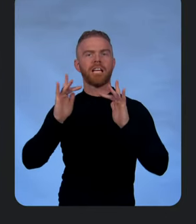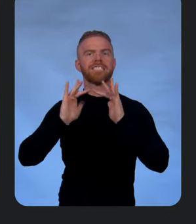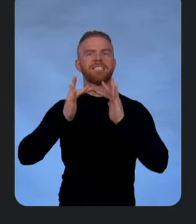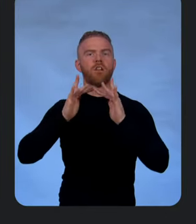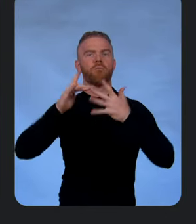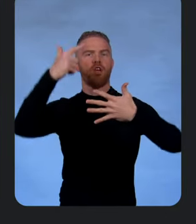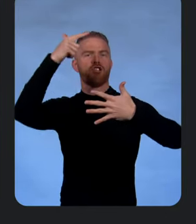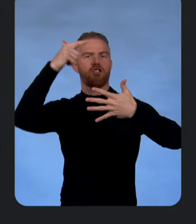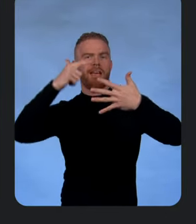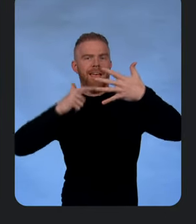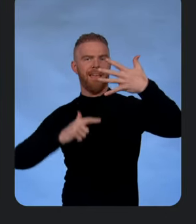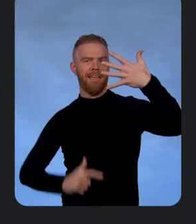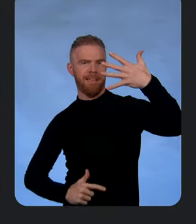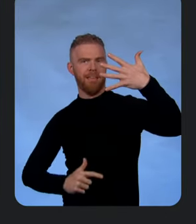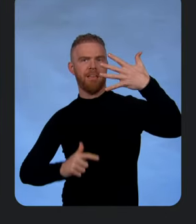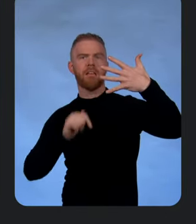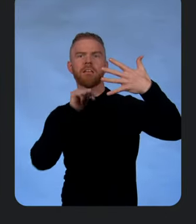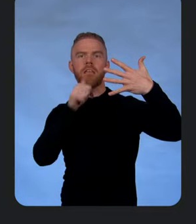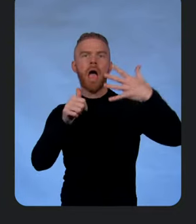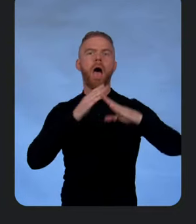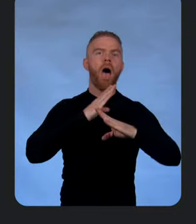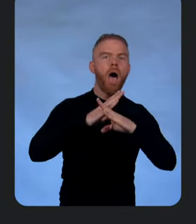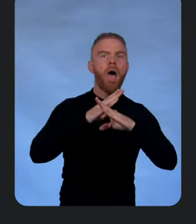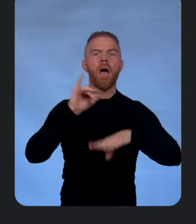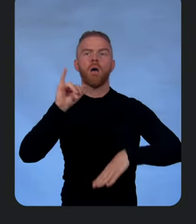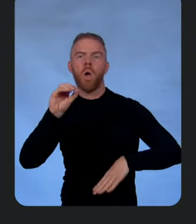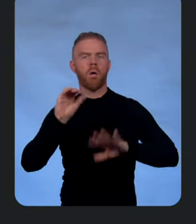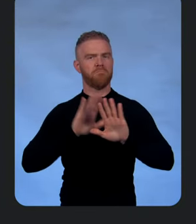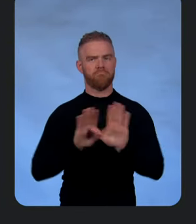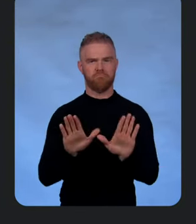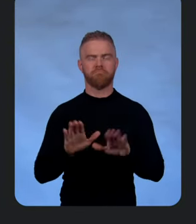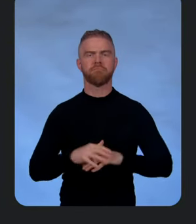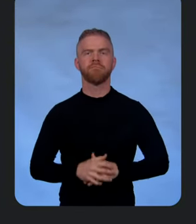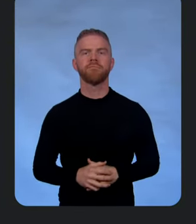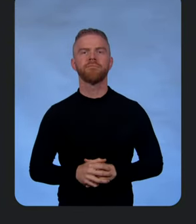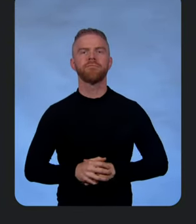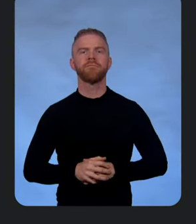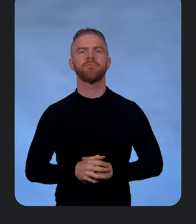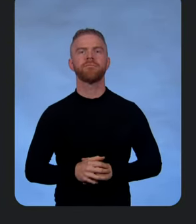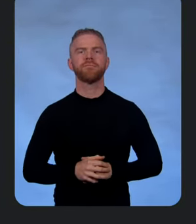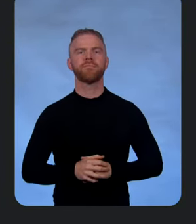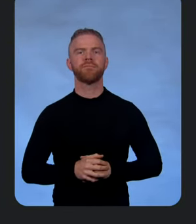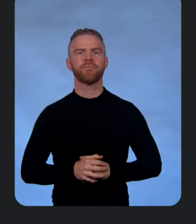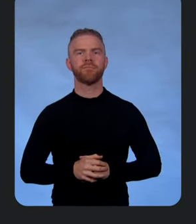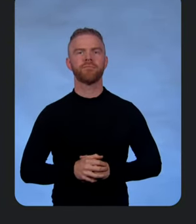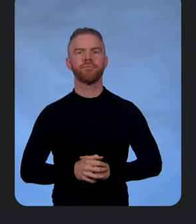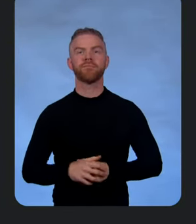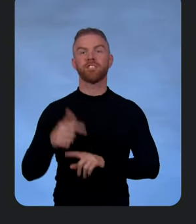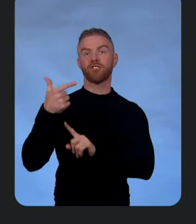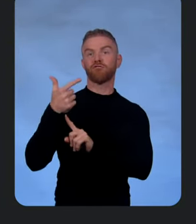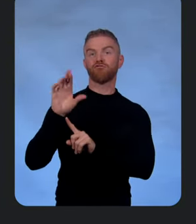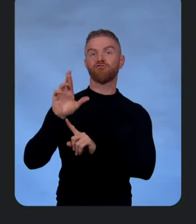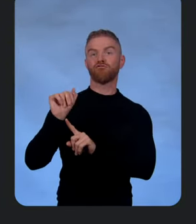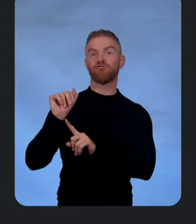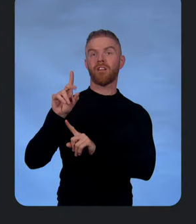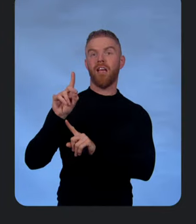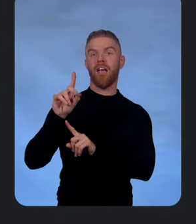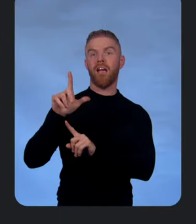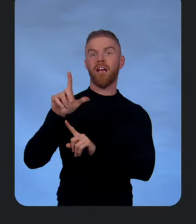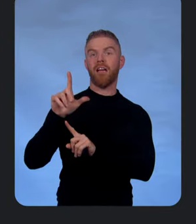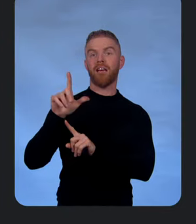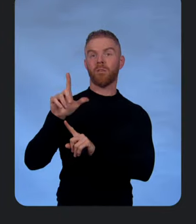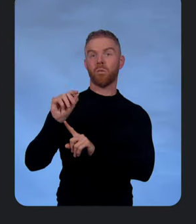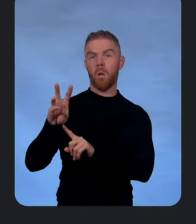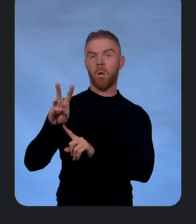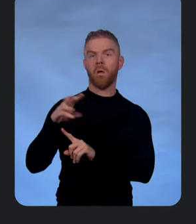complexity of things like async await and the like. That's awesome. Gradle W, I'm going to kick off a native compilation here. We'll just let that